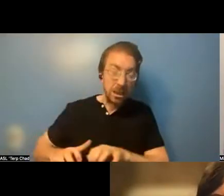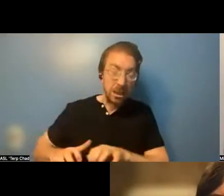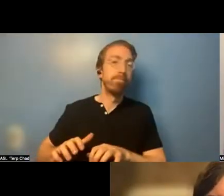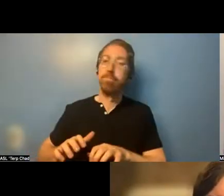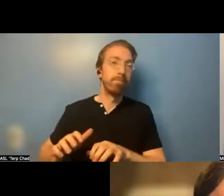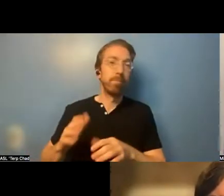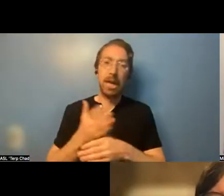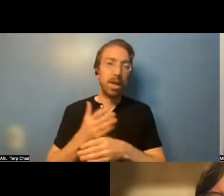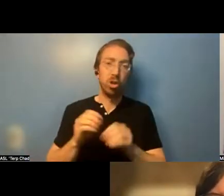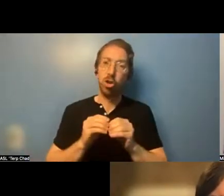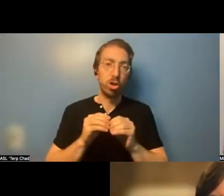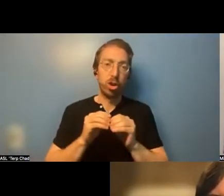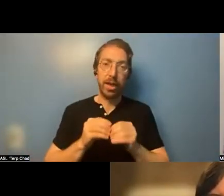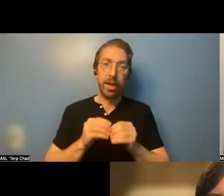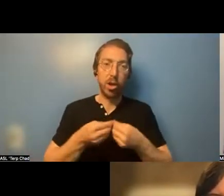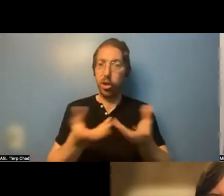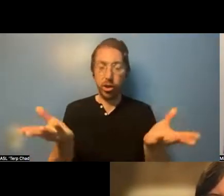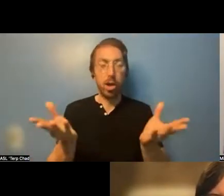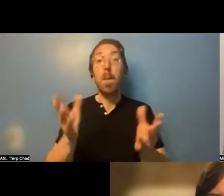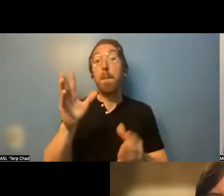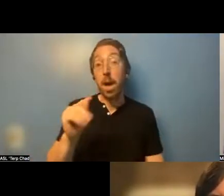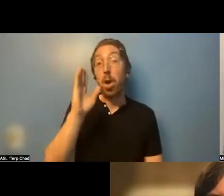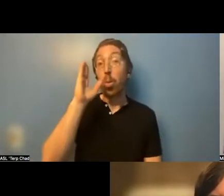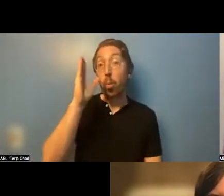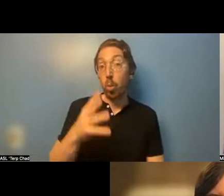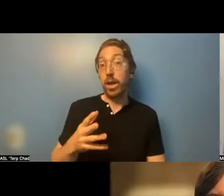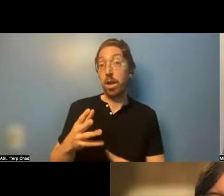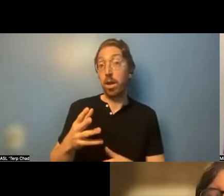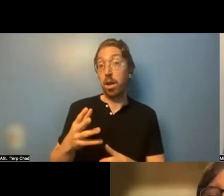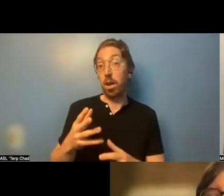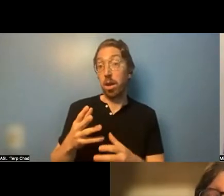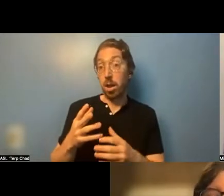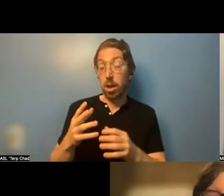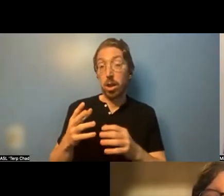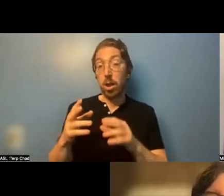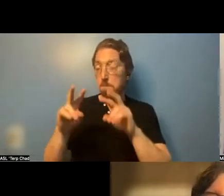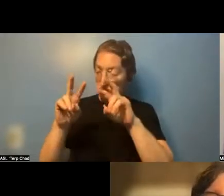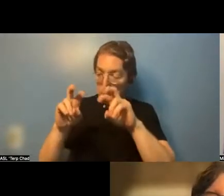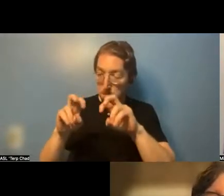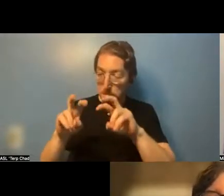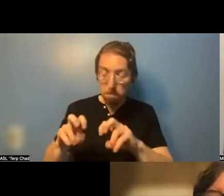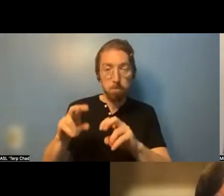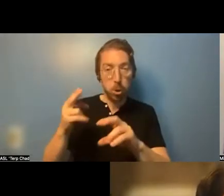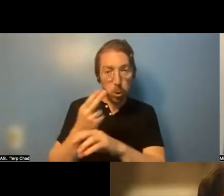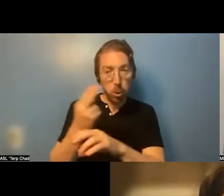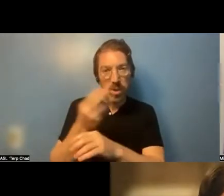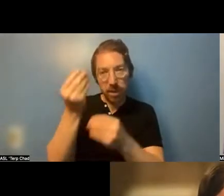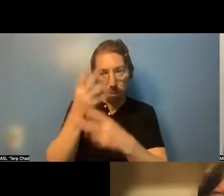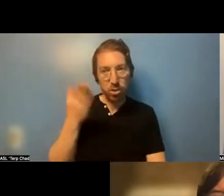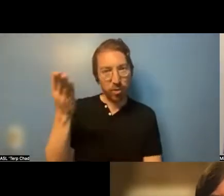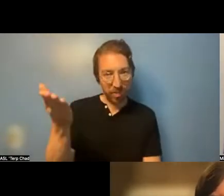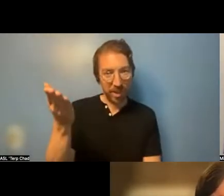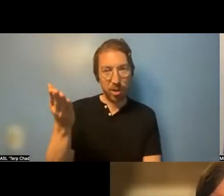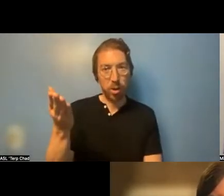information that's been shared in, in our follow-up email. But if you would like to save the chat,